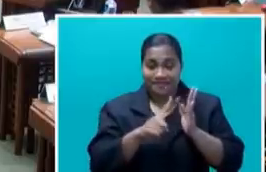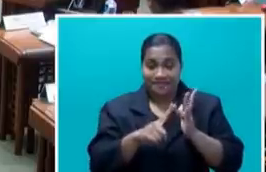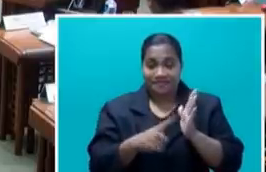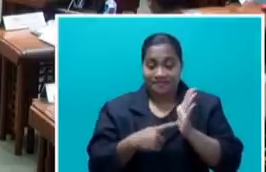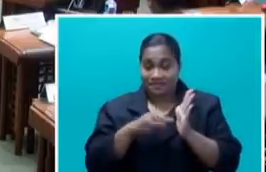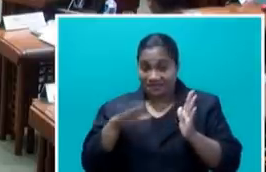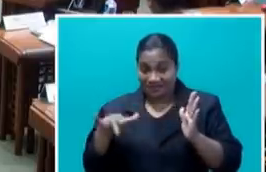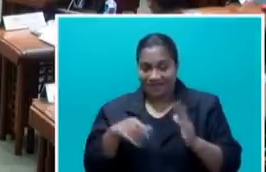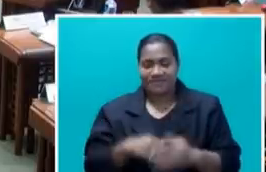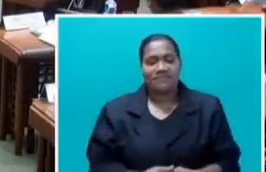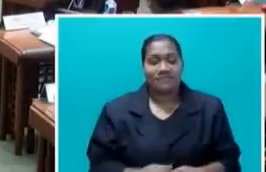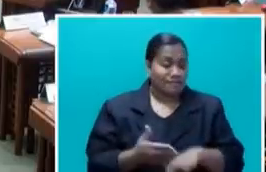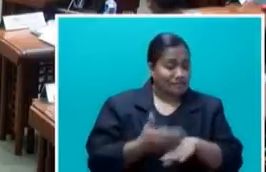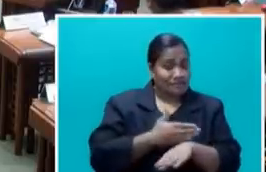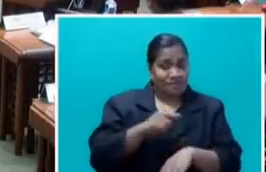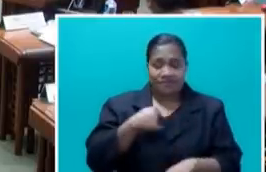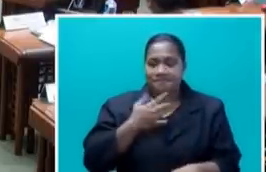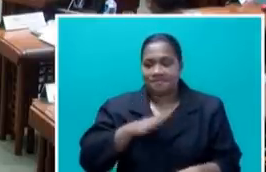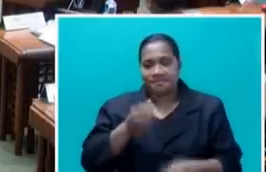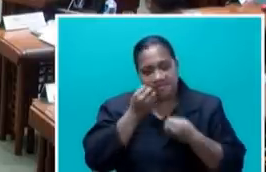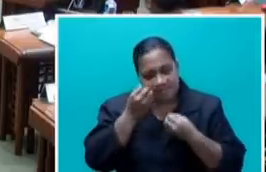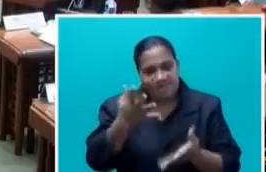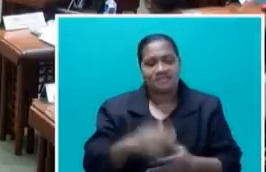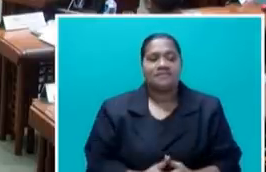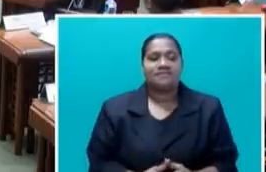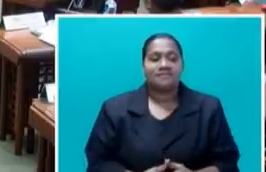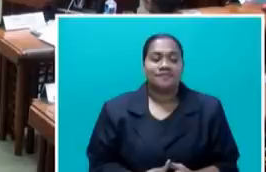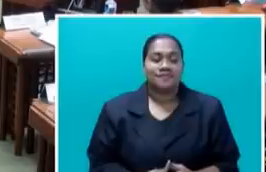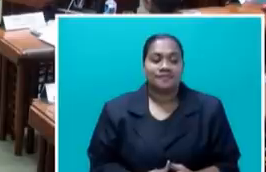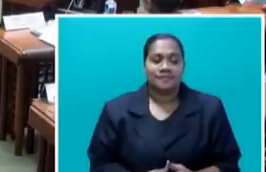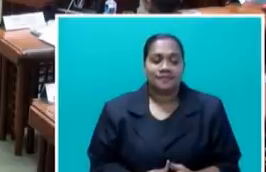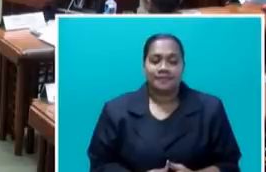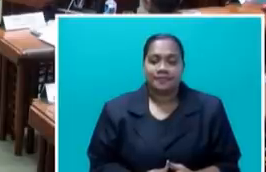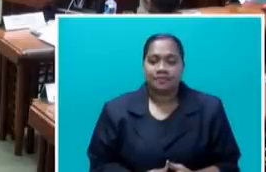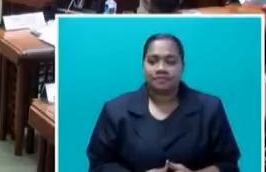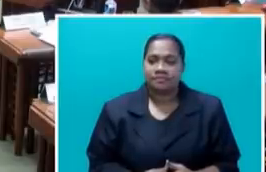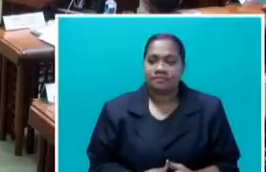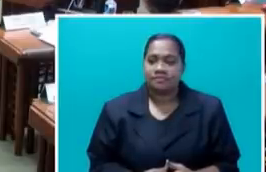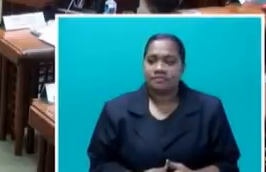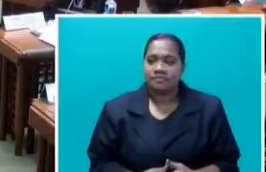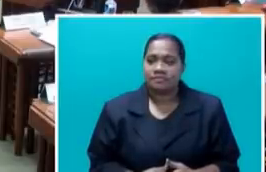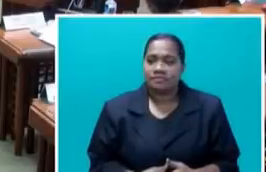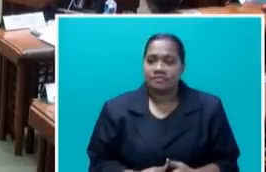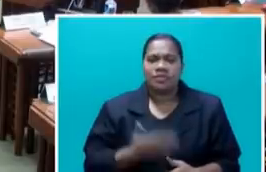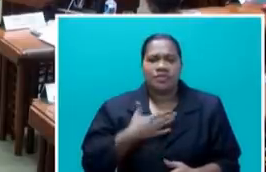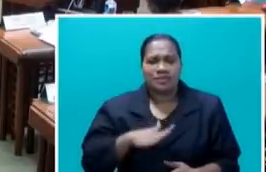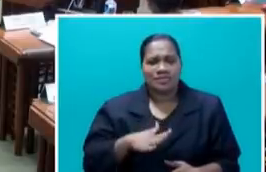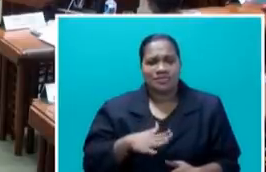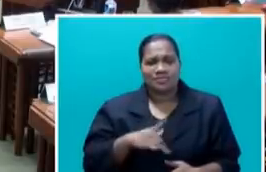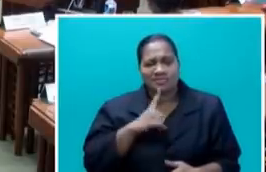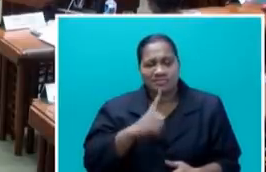But before that, I would like to make a very quick brief, very brief remark on the comment by